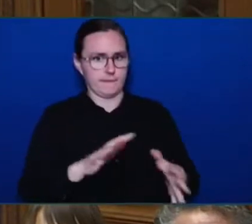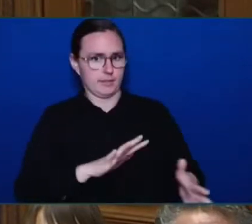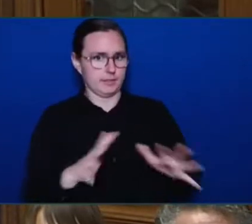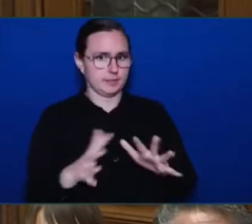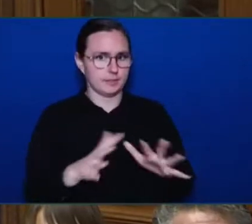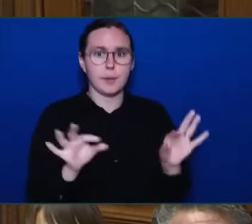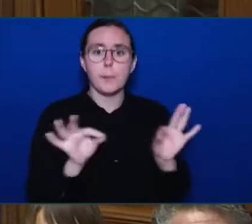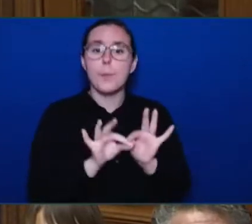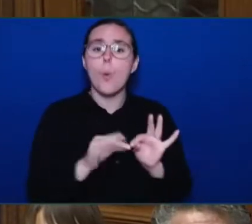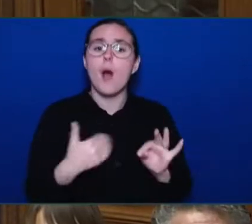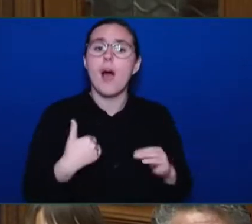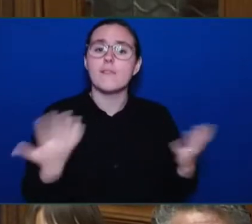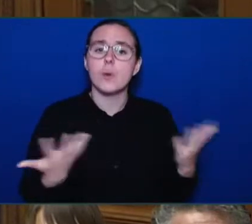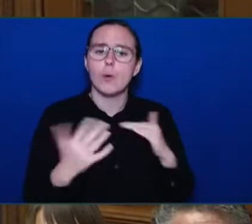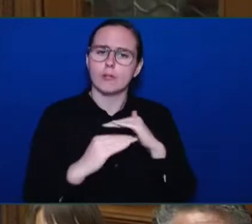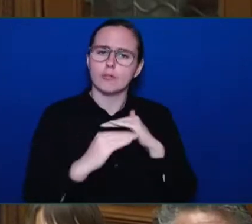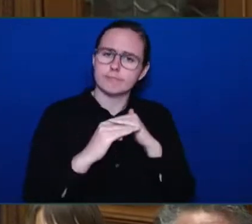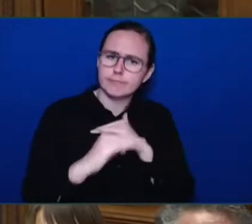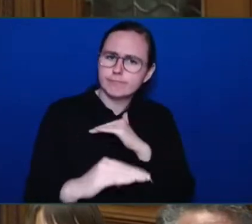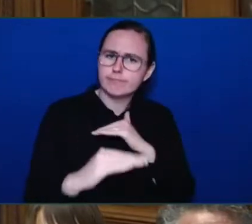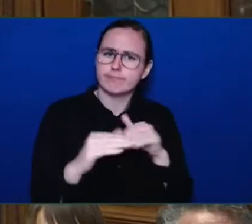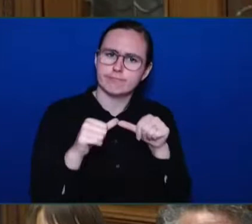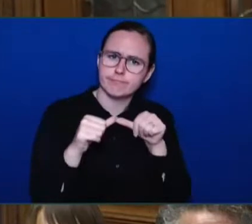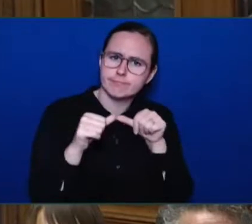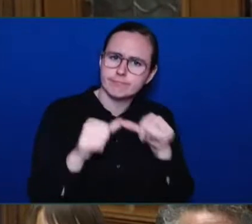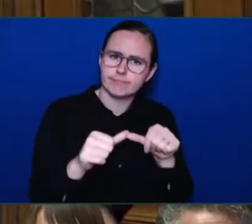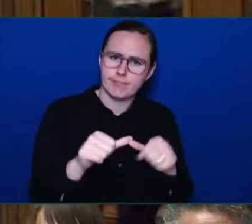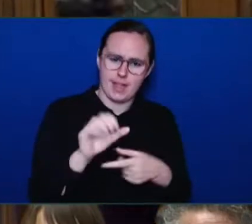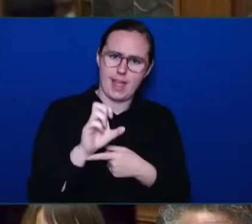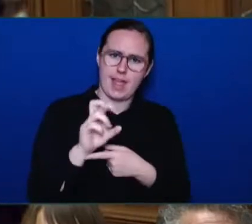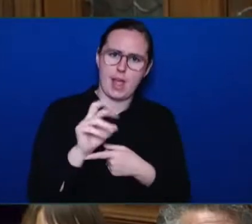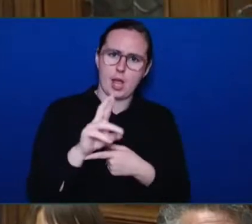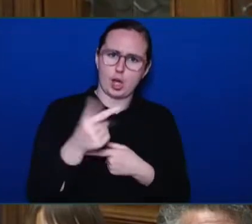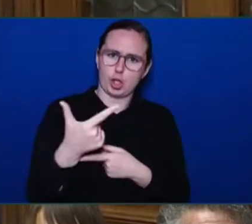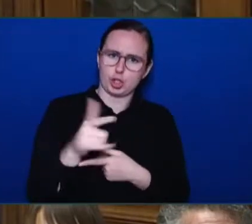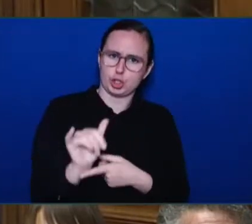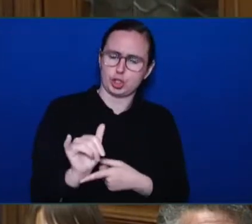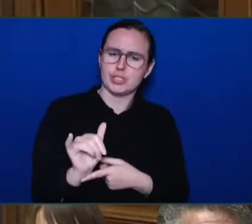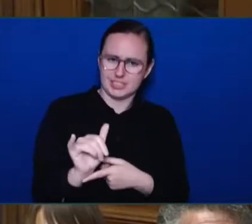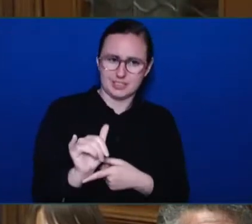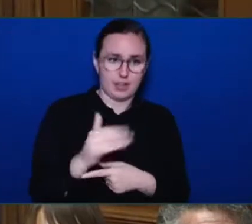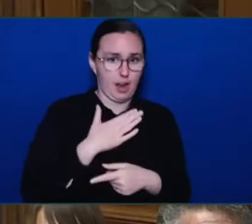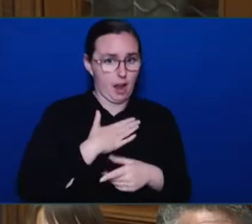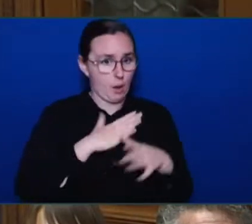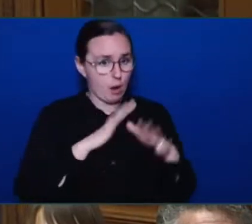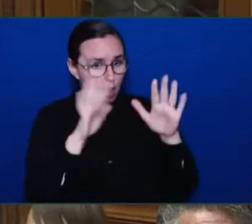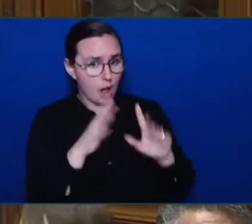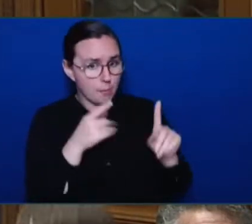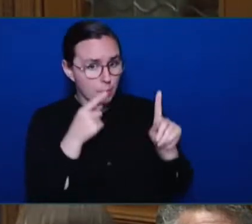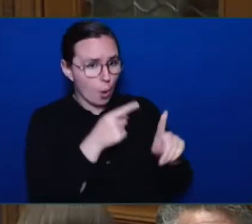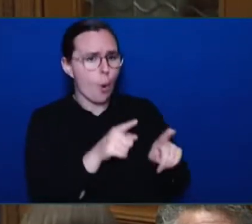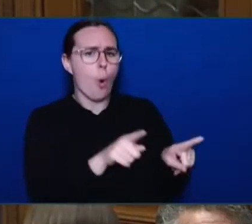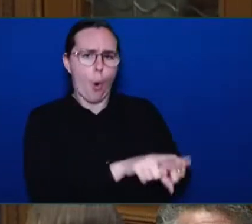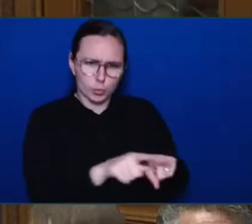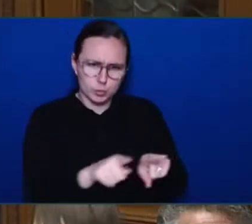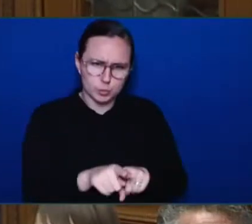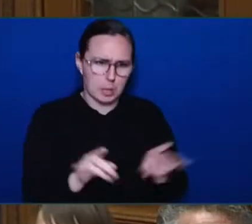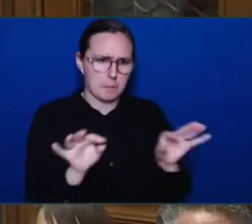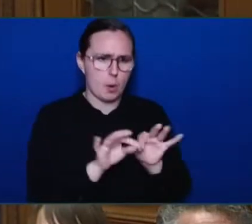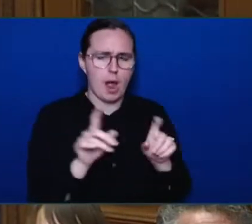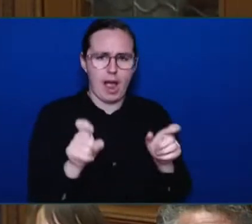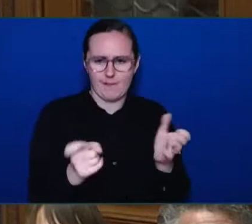targets are very important as well, it's vital that we strike a balance between those two objectives.